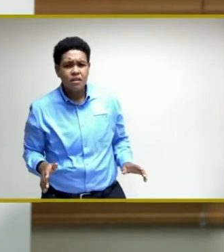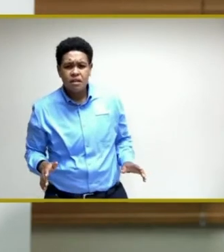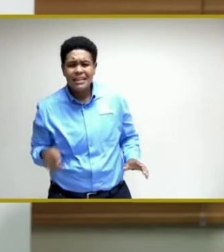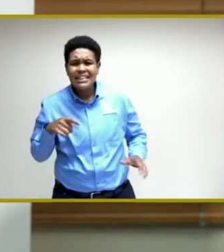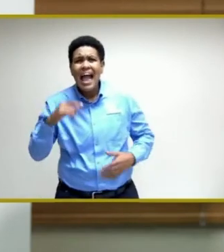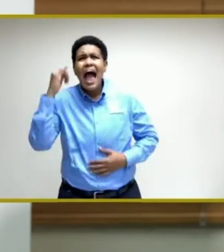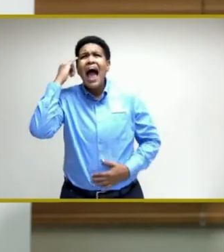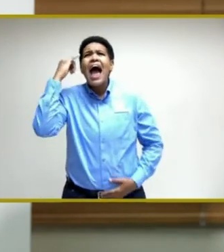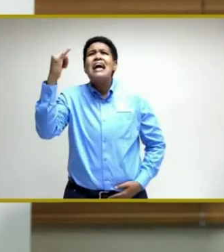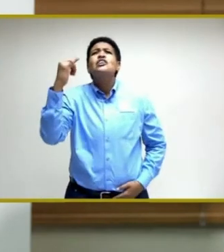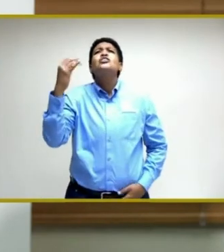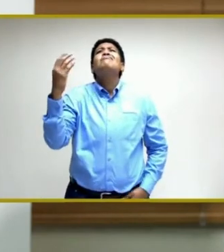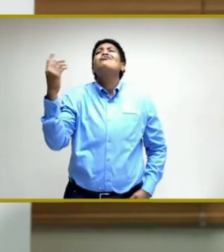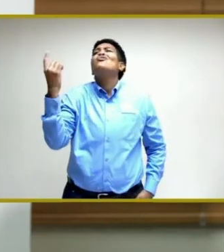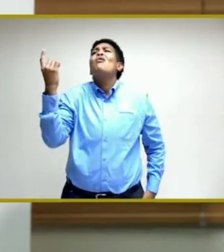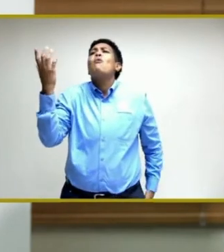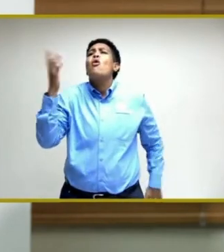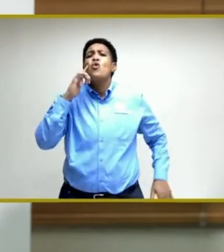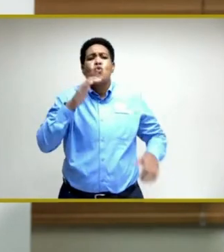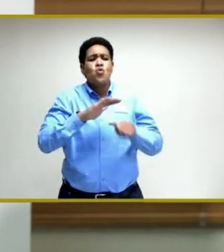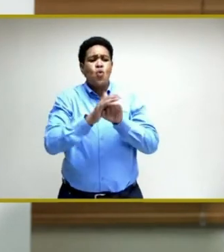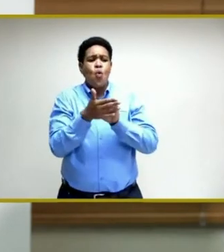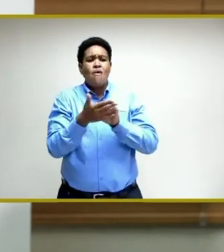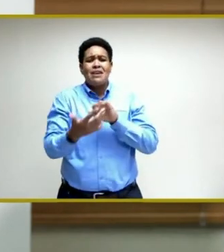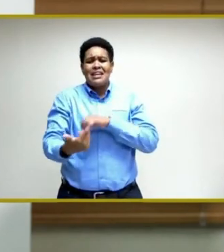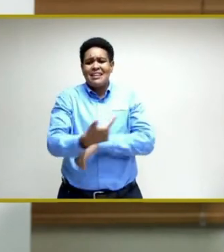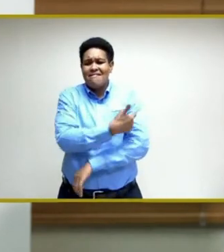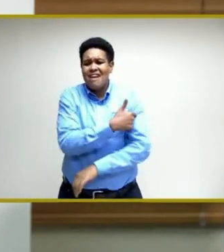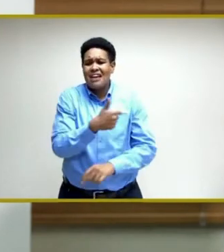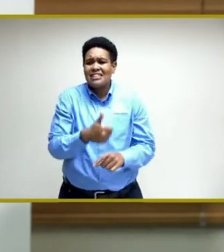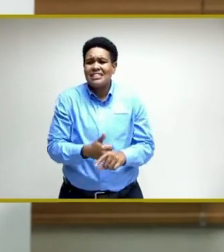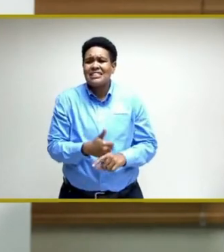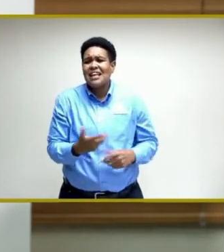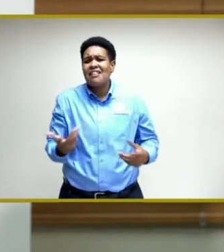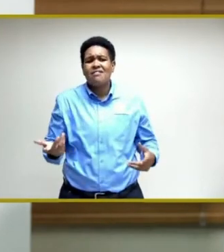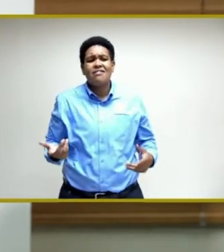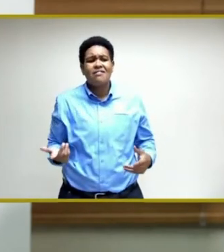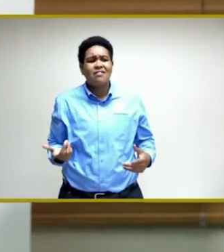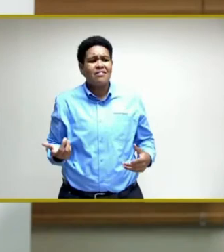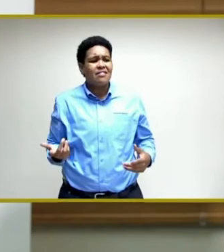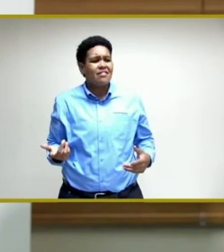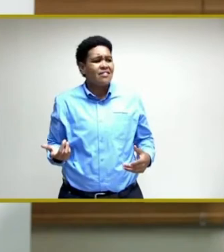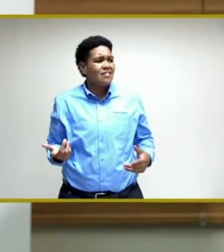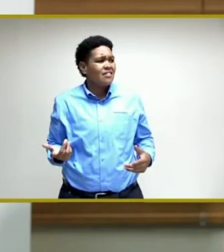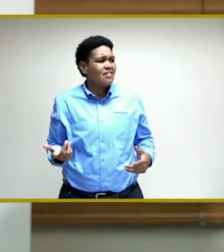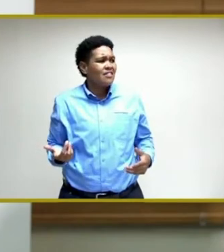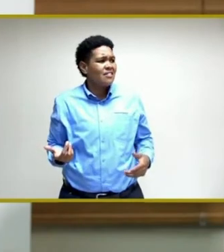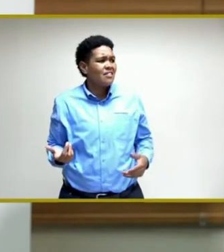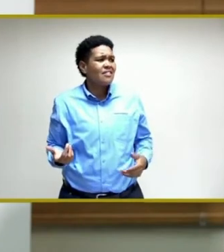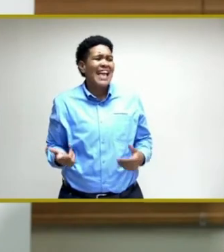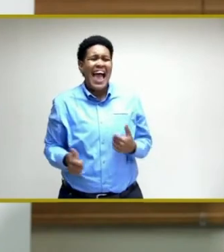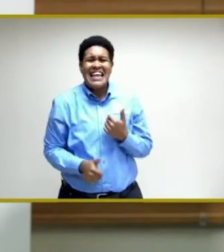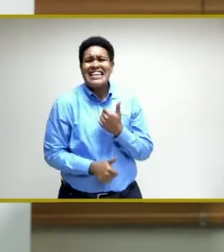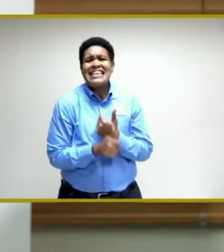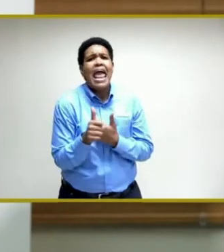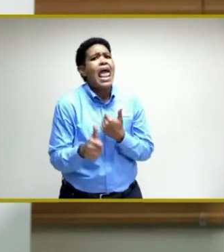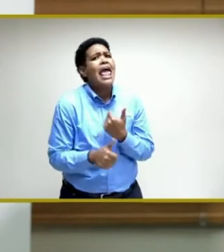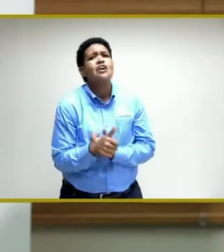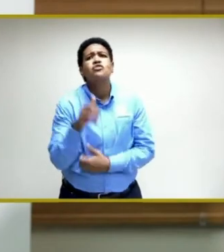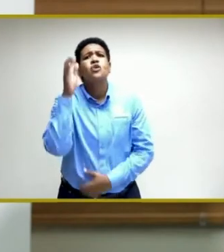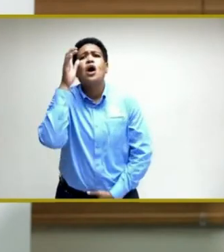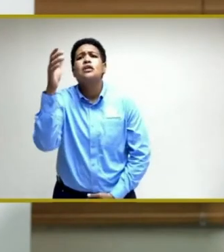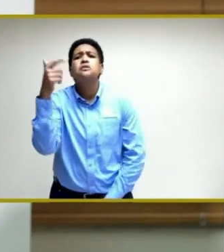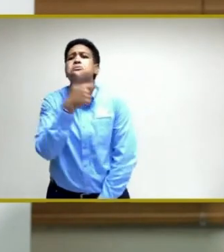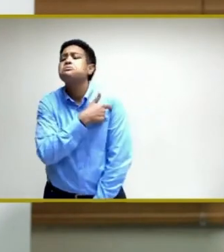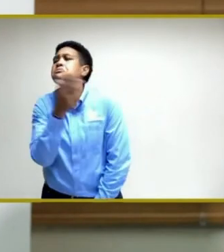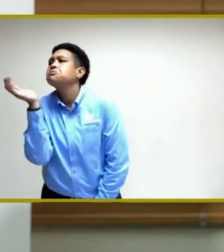idea that somehow the COVID vaccine is a novel and dangerous concept or